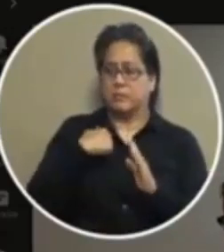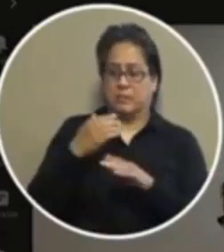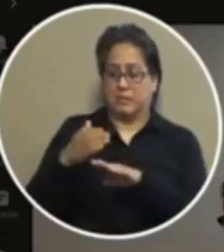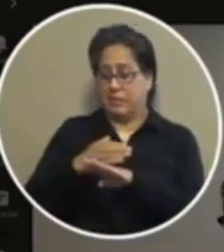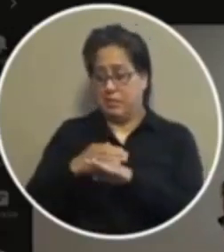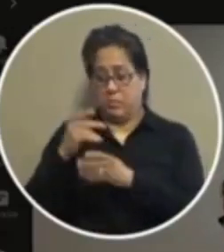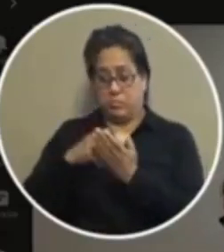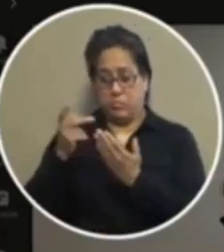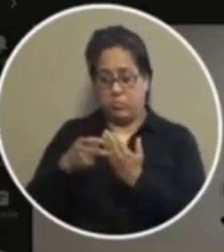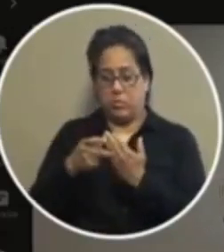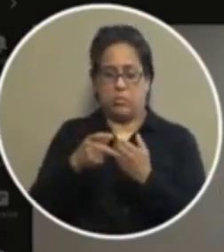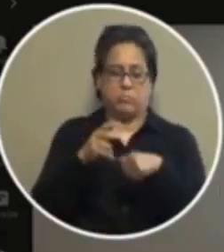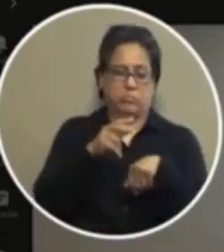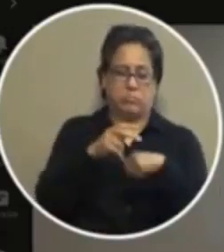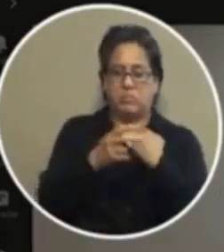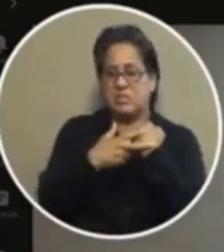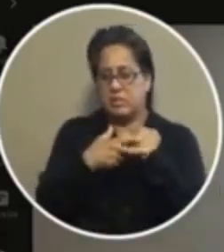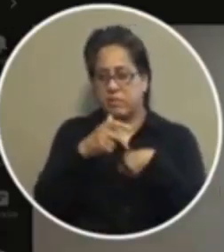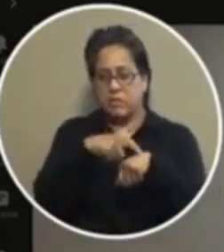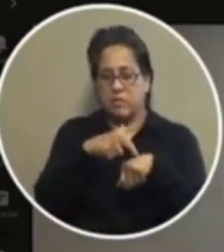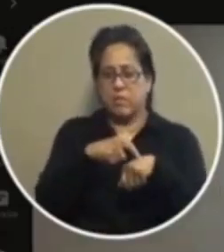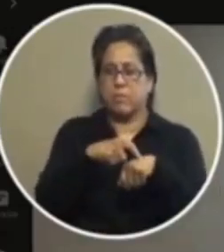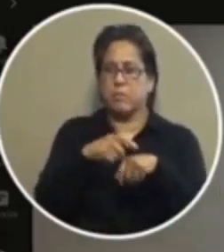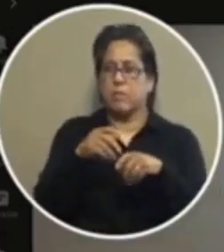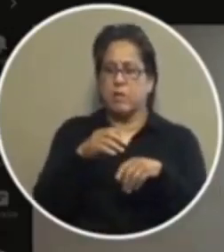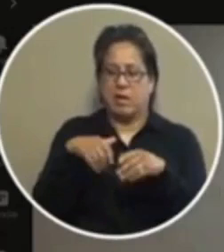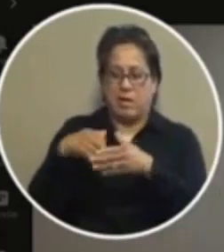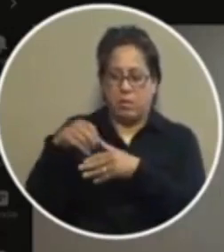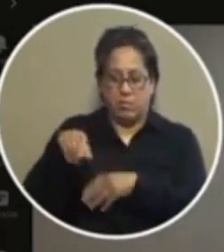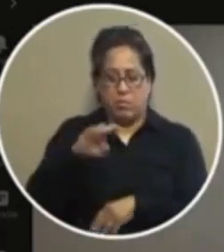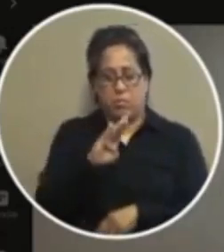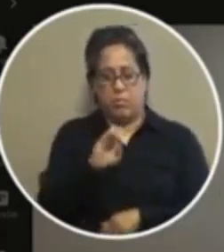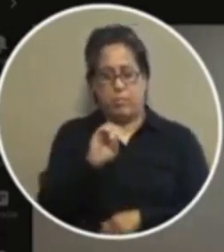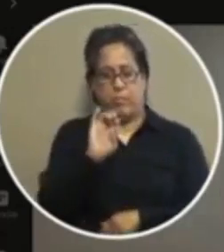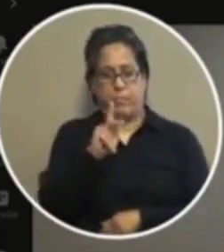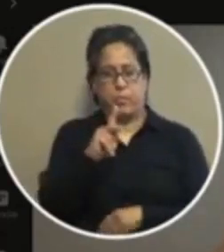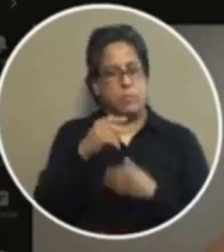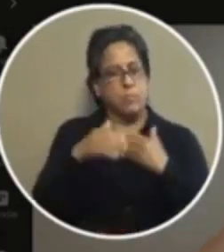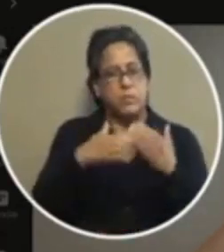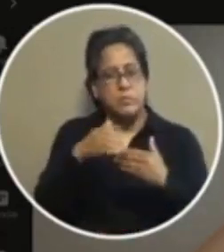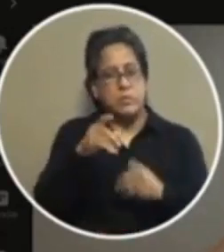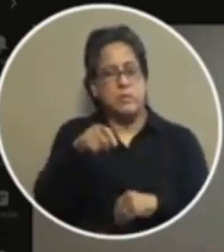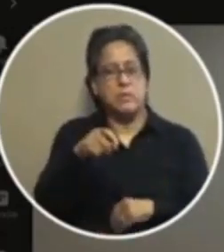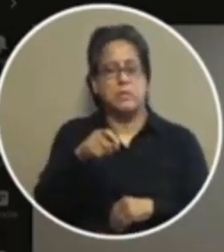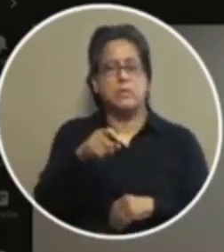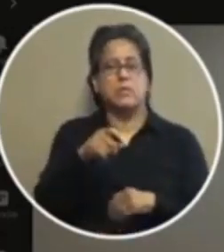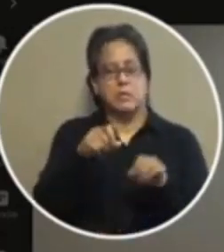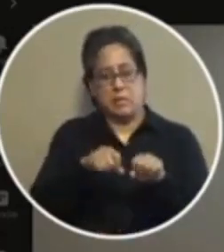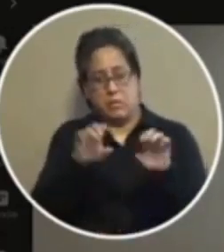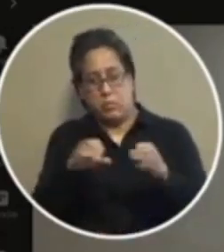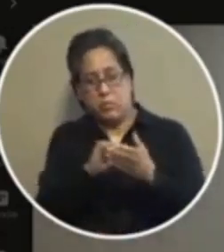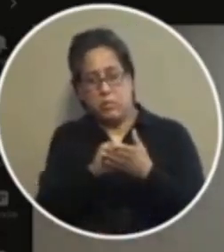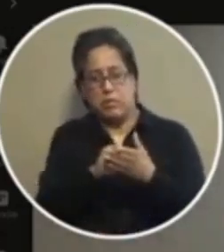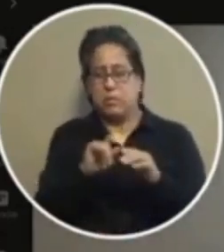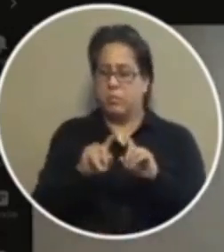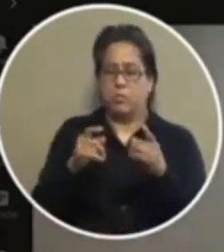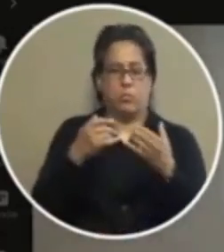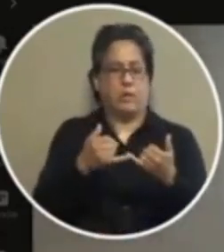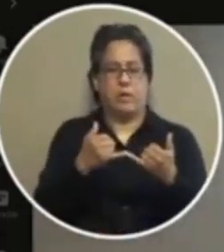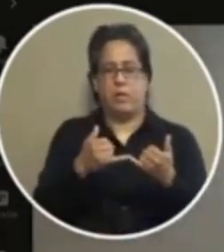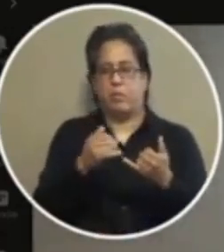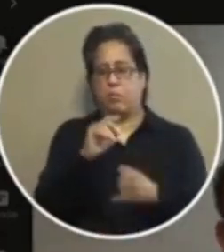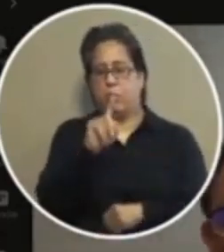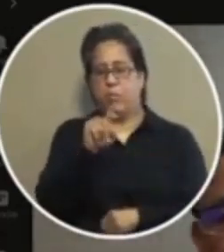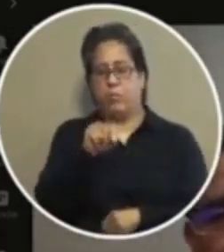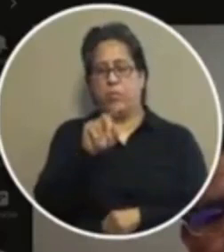program to save officers the time on the ground so that if there's a booking process need to be done they could do it but right now we're looking at